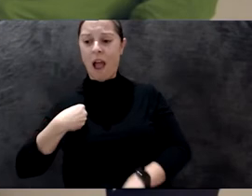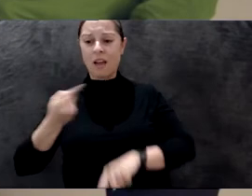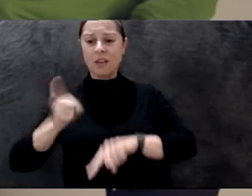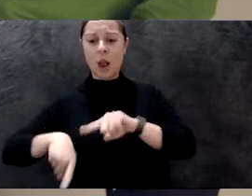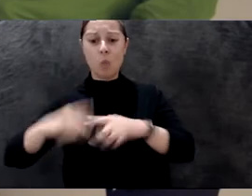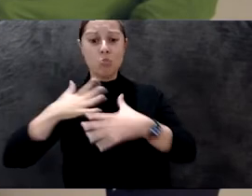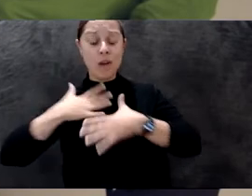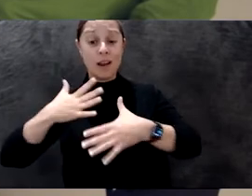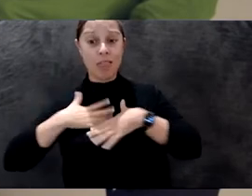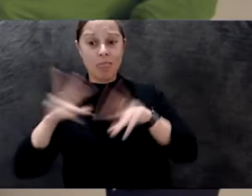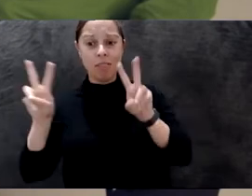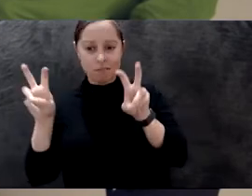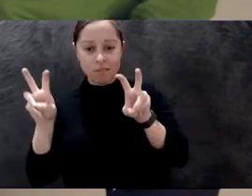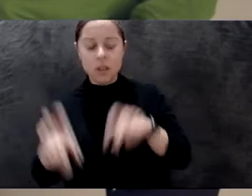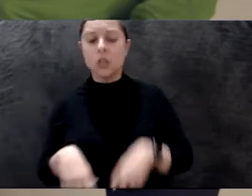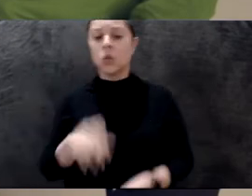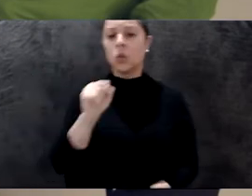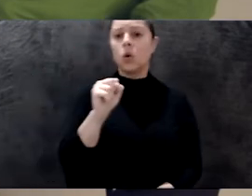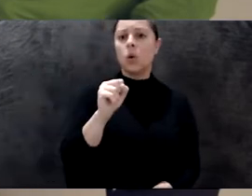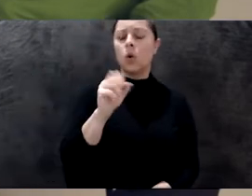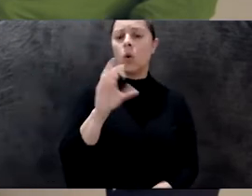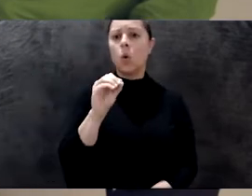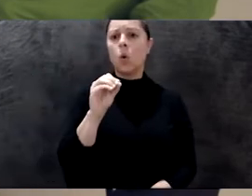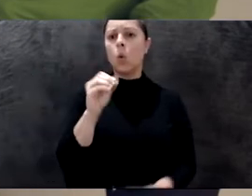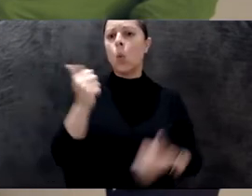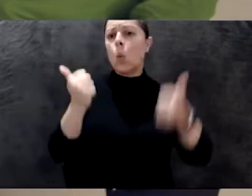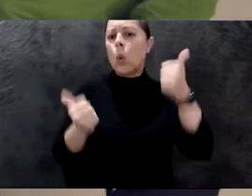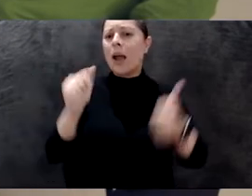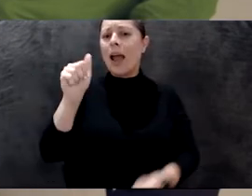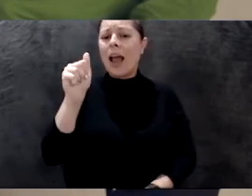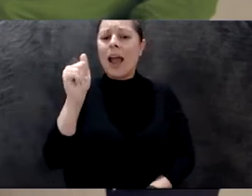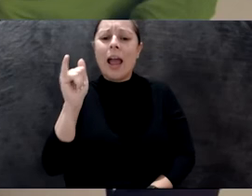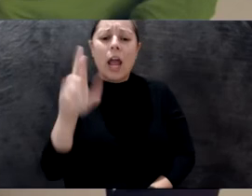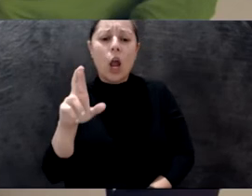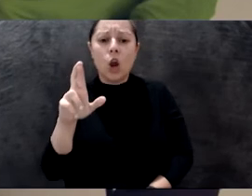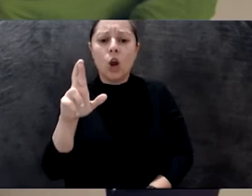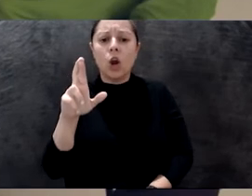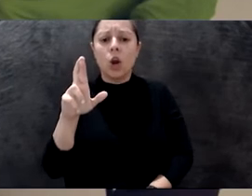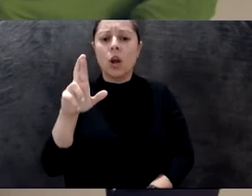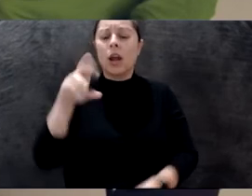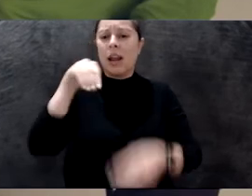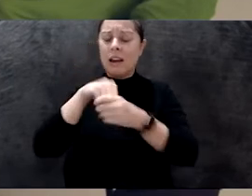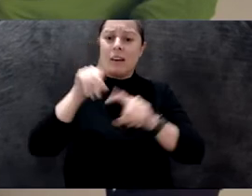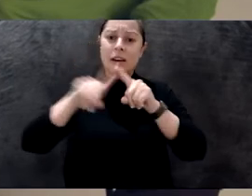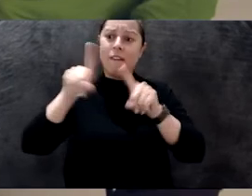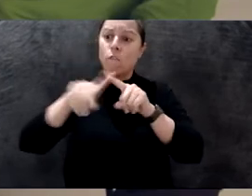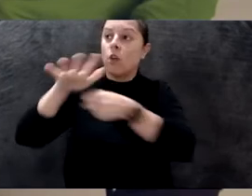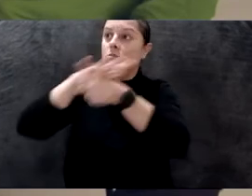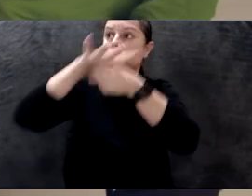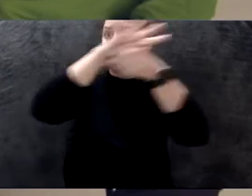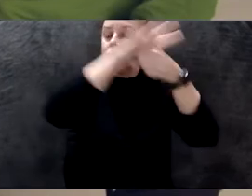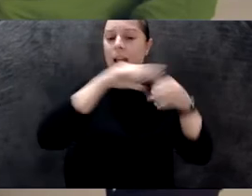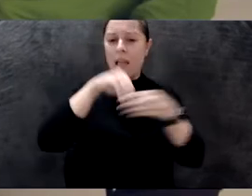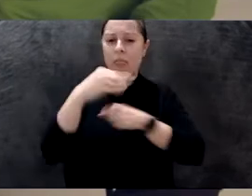division about which air is breath in this part of the country, but also it seems that some people are not even able to breathe, right?